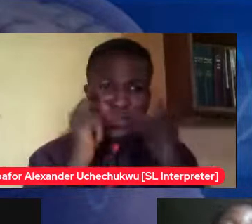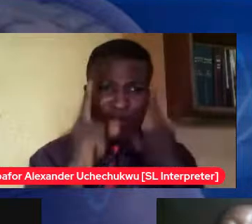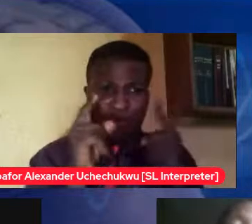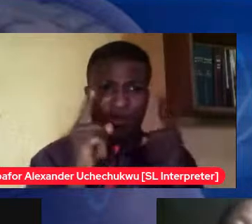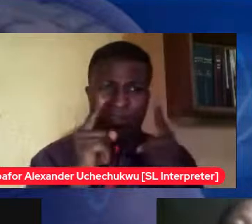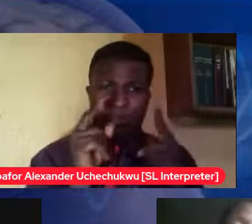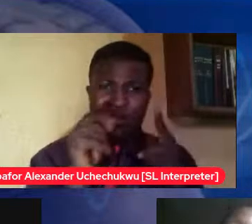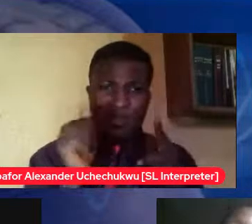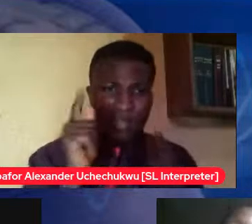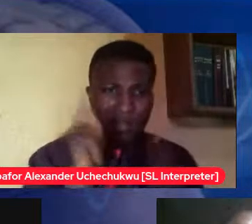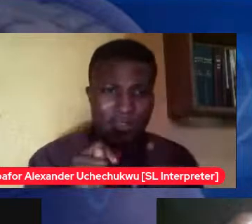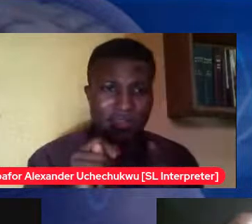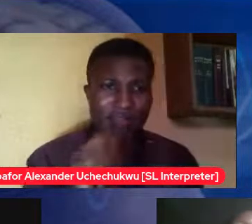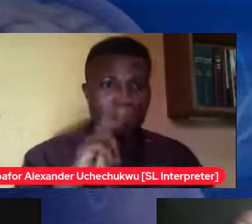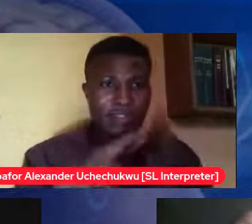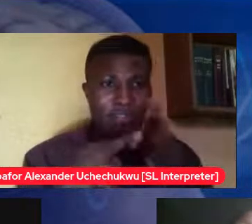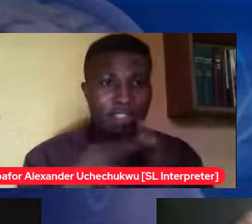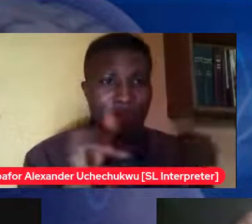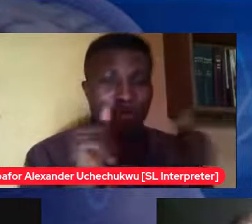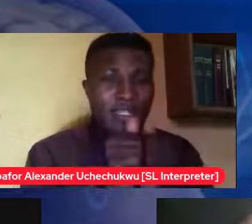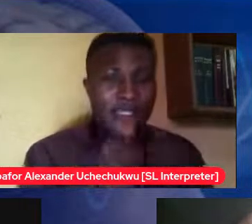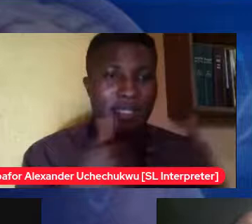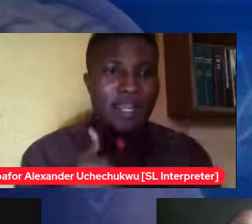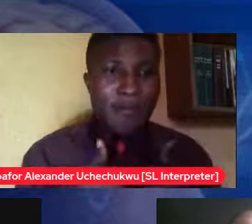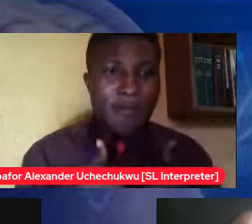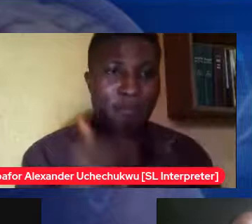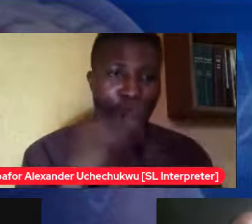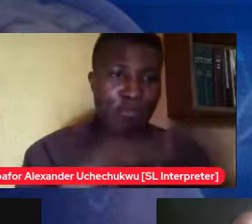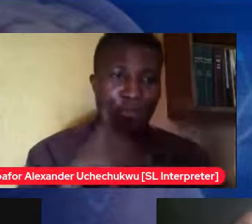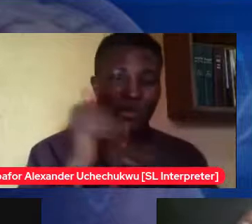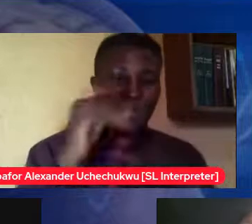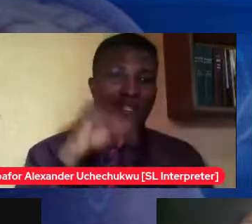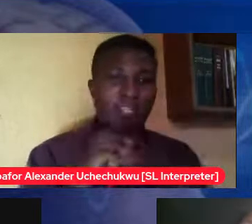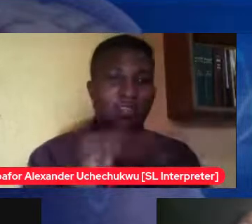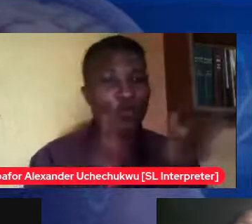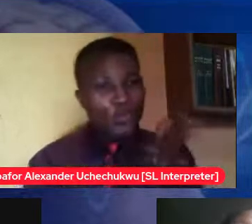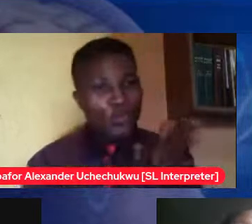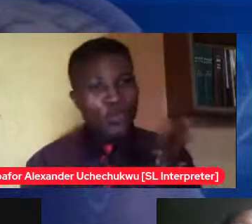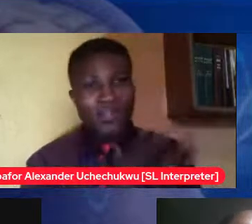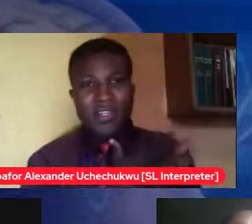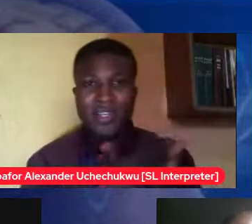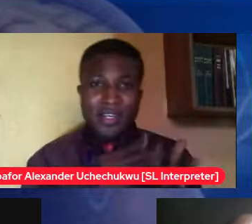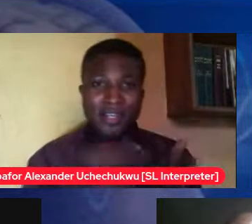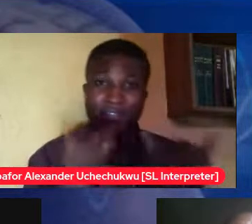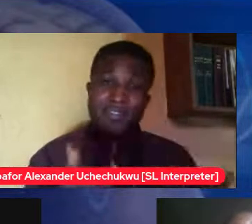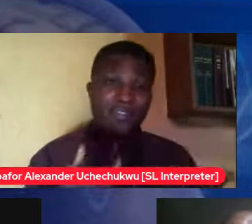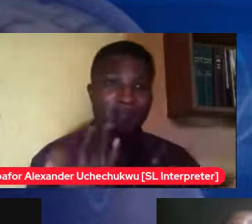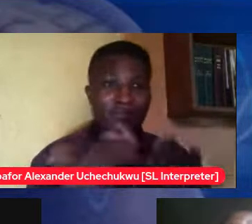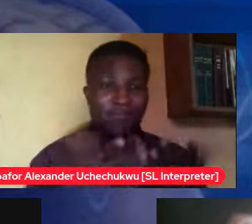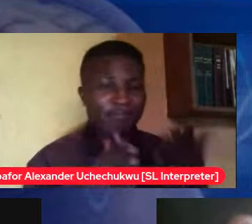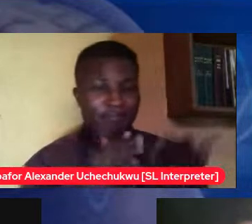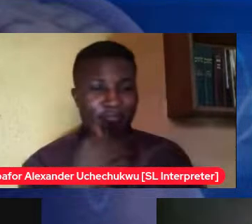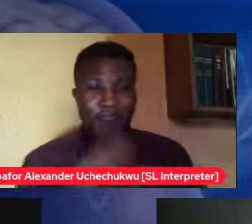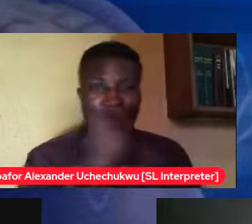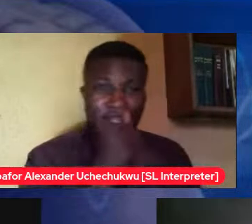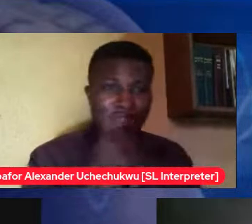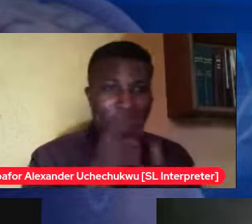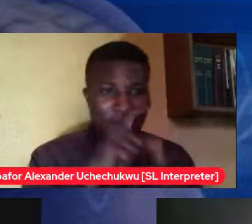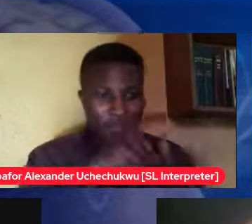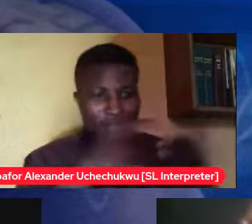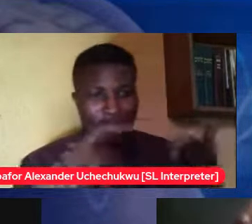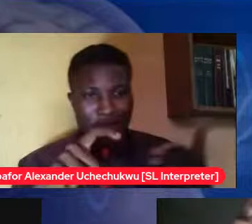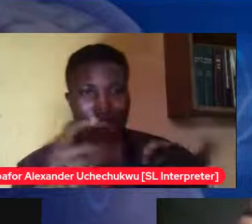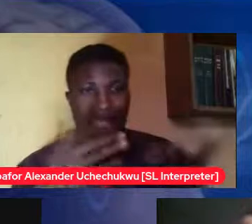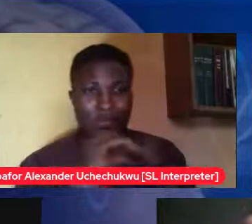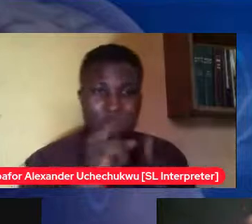in school and these children and you know children of that are days they make themselves valentine cards or valentine sometimes i just start laughing i'm like the kind of